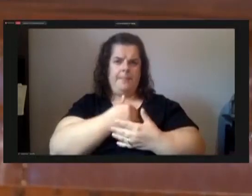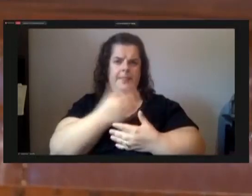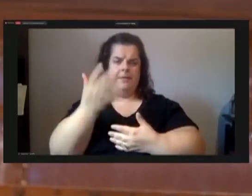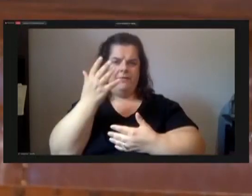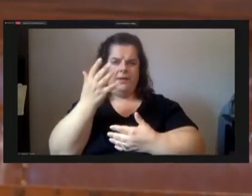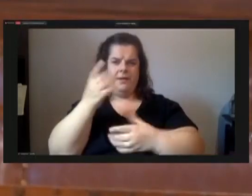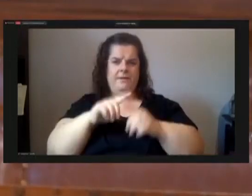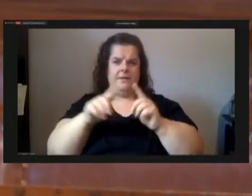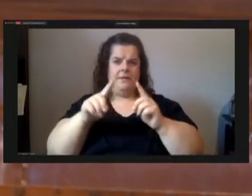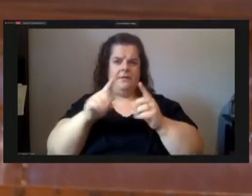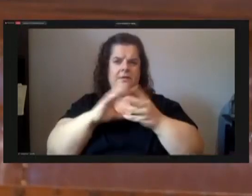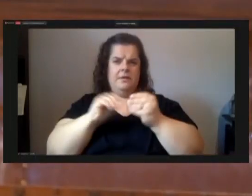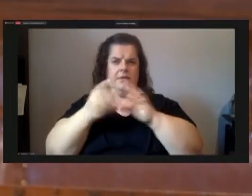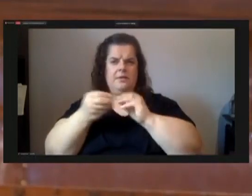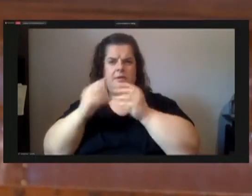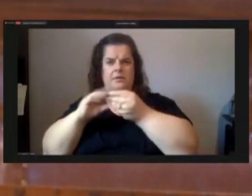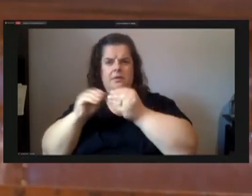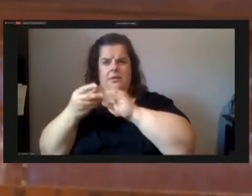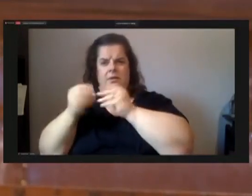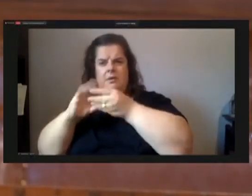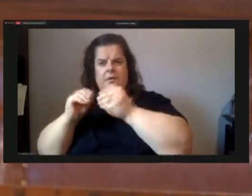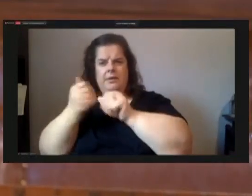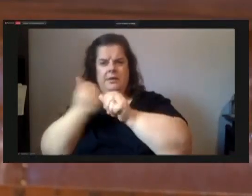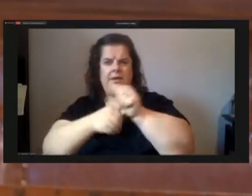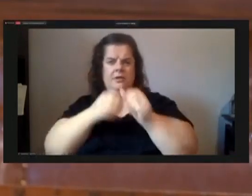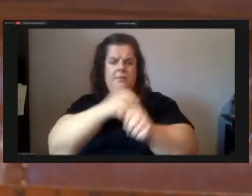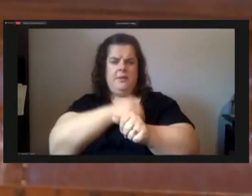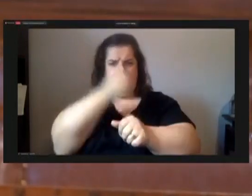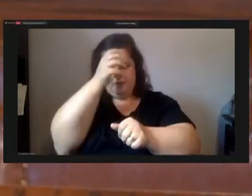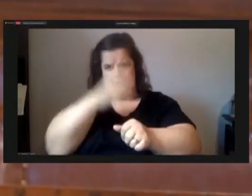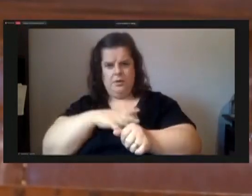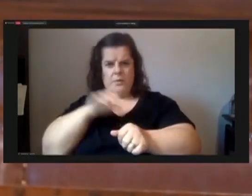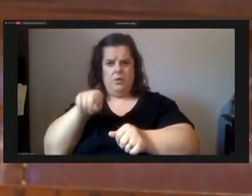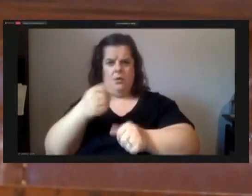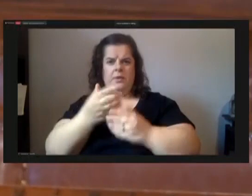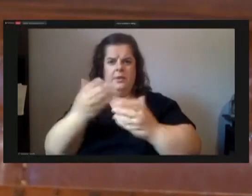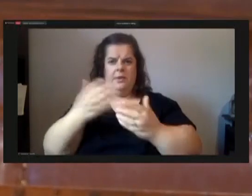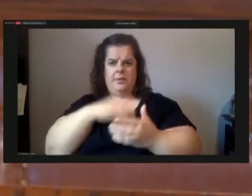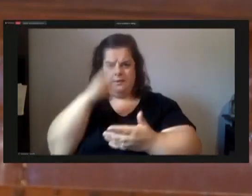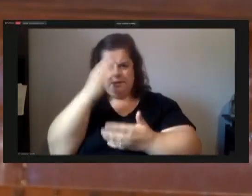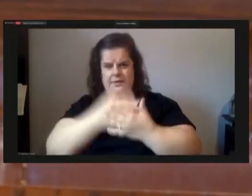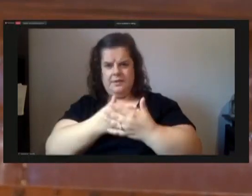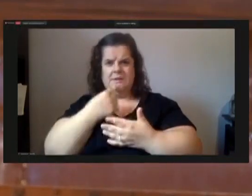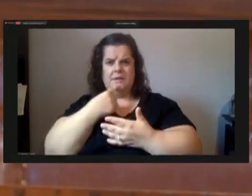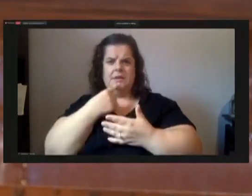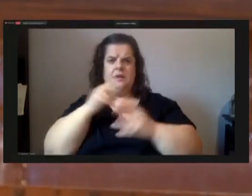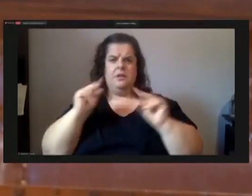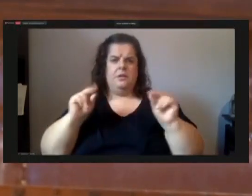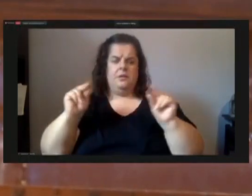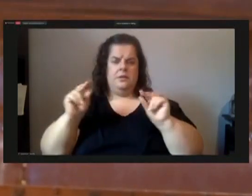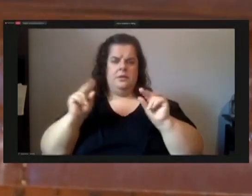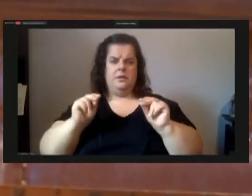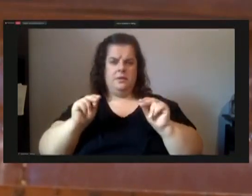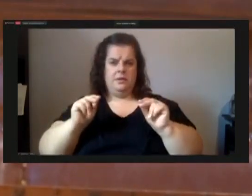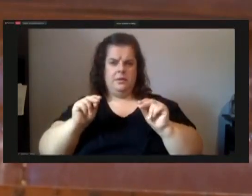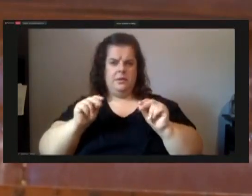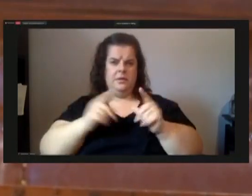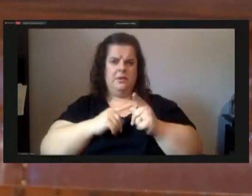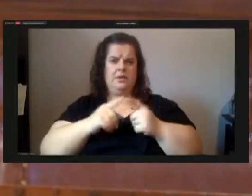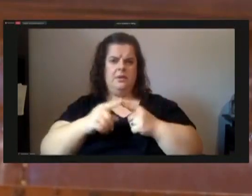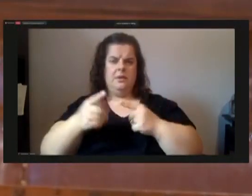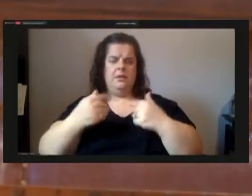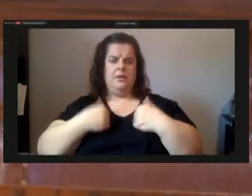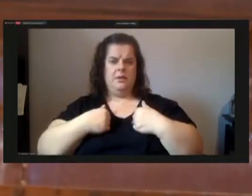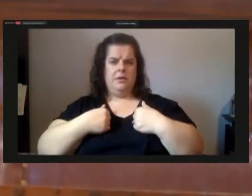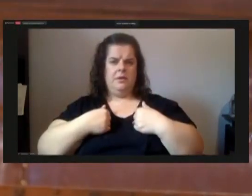stories from each policeman five and the only thing my son was saying at that time was no no no then you have them where they